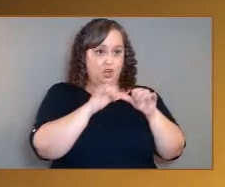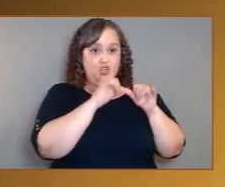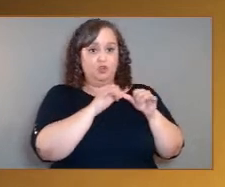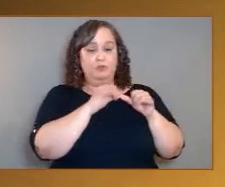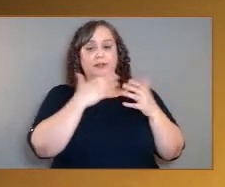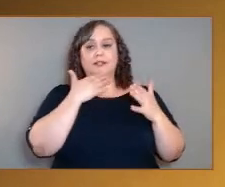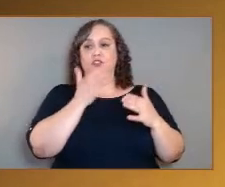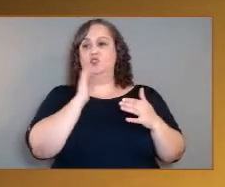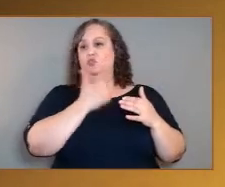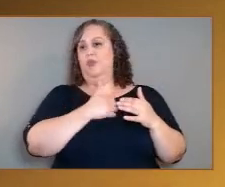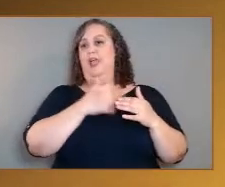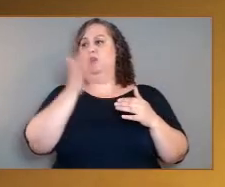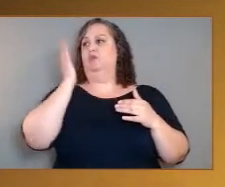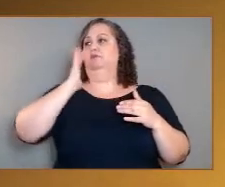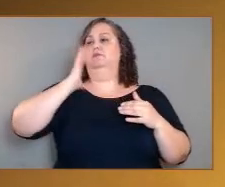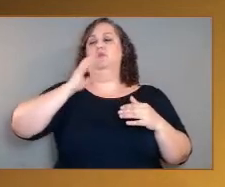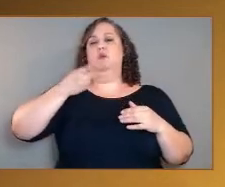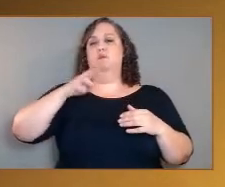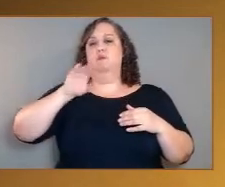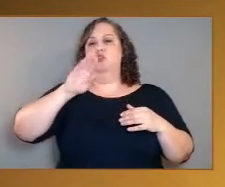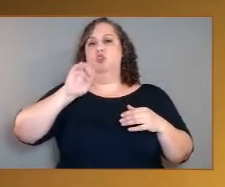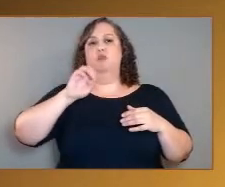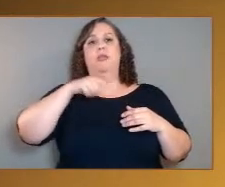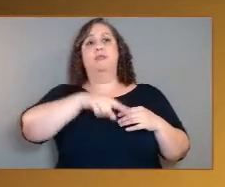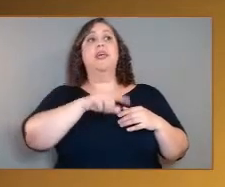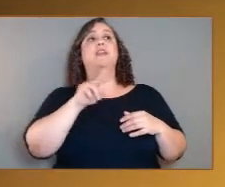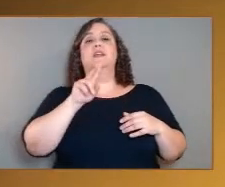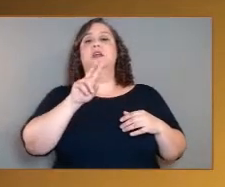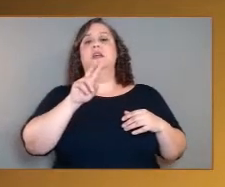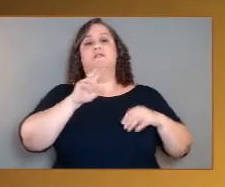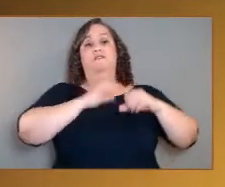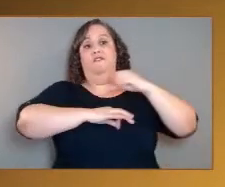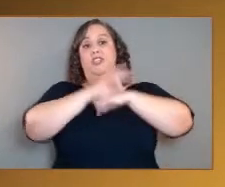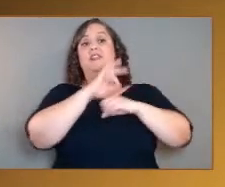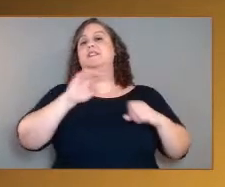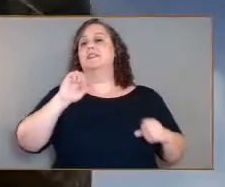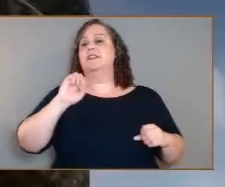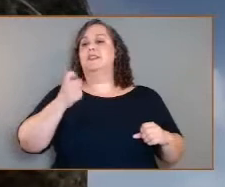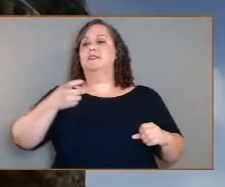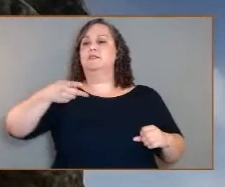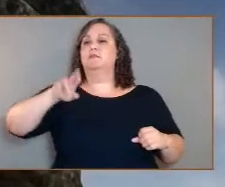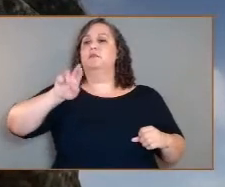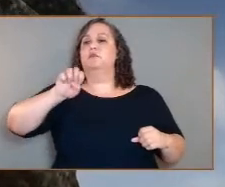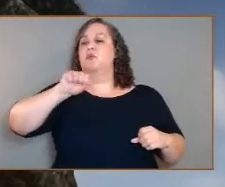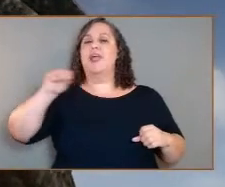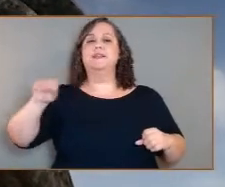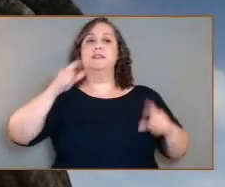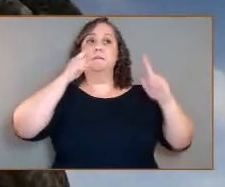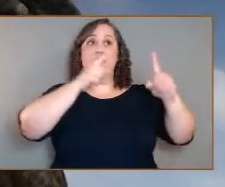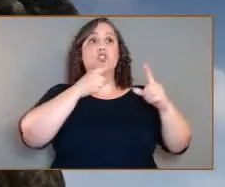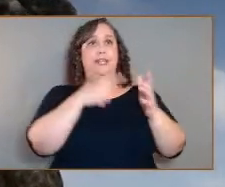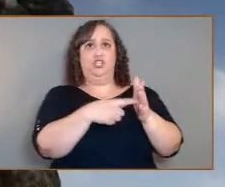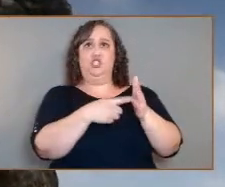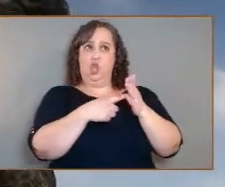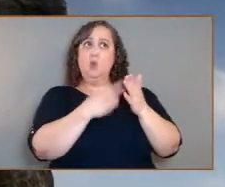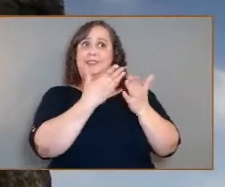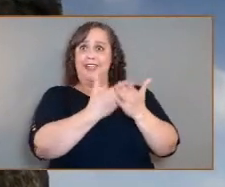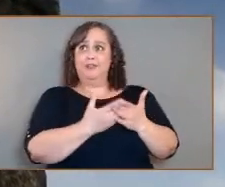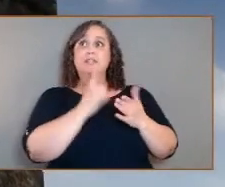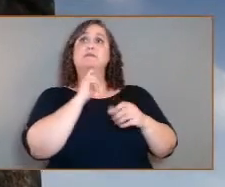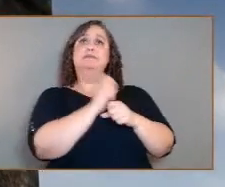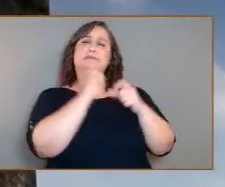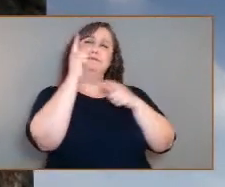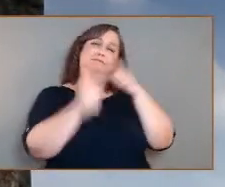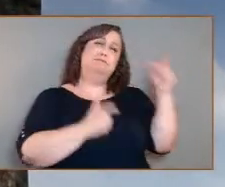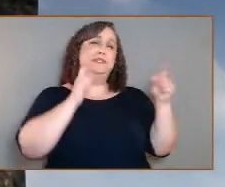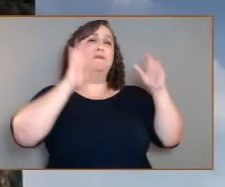atmospheric measurements have been made by the Venus Express mission. And they show a possibility of very grand oceans. But the real exciting thing is, like you can see here,